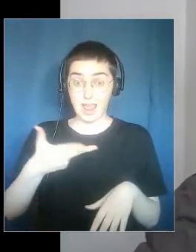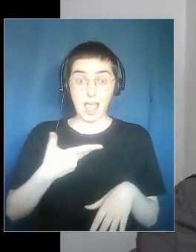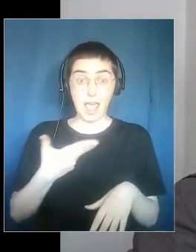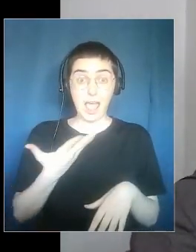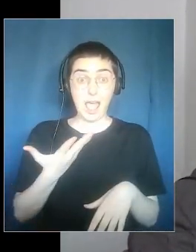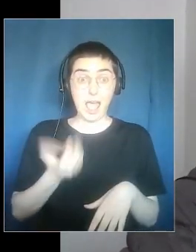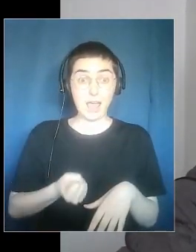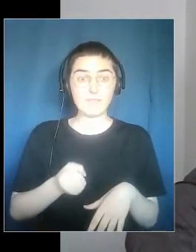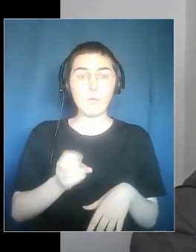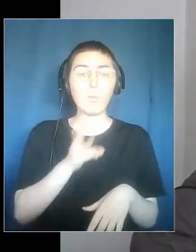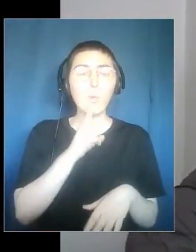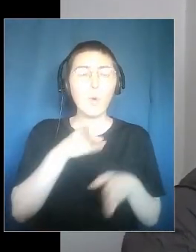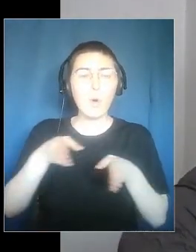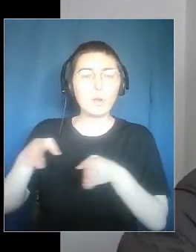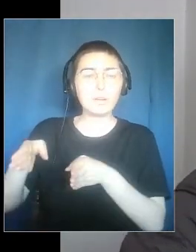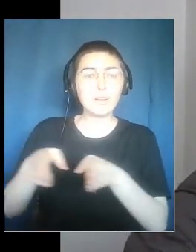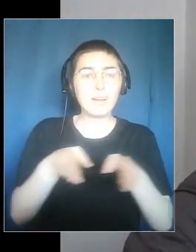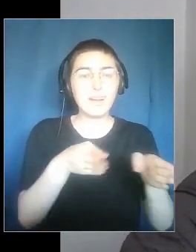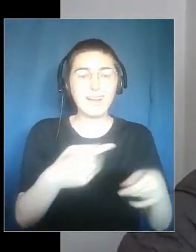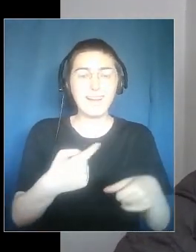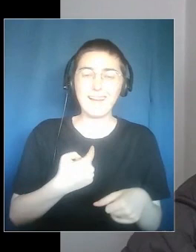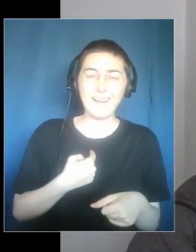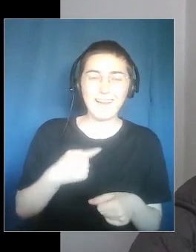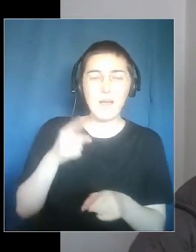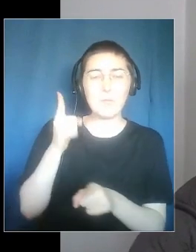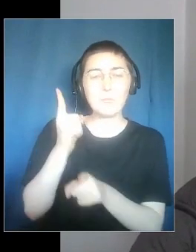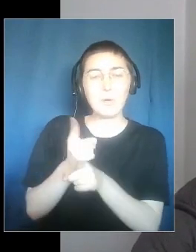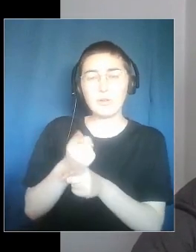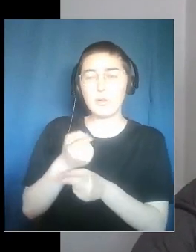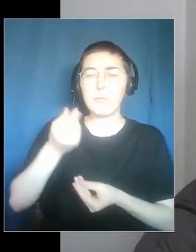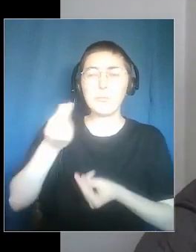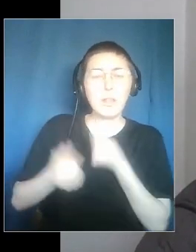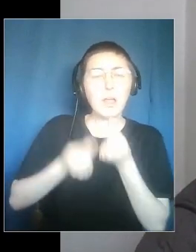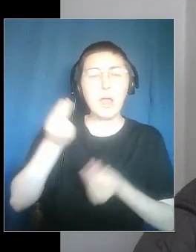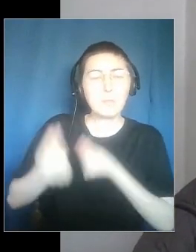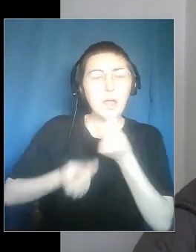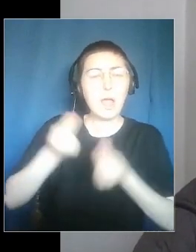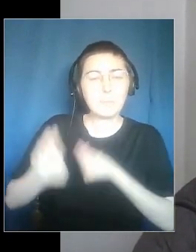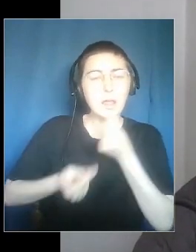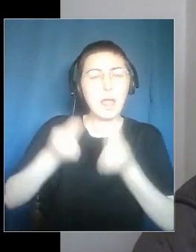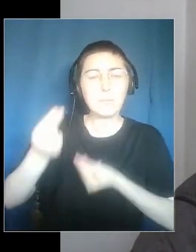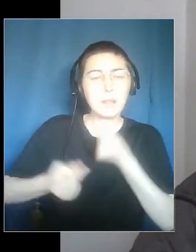water. We played like the kids, in the water.